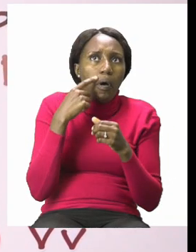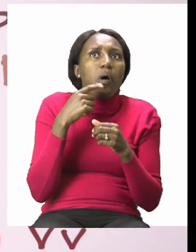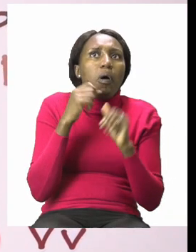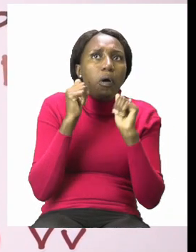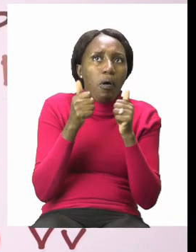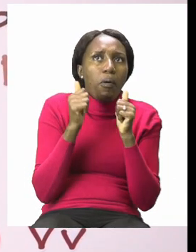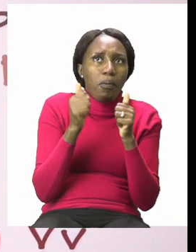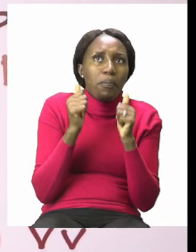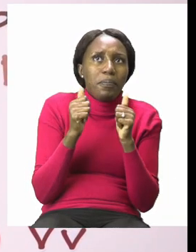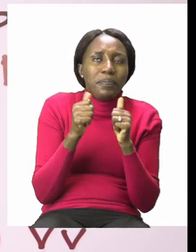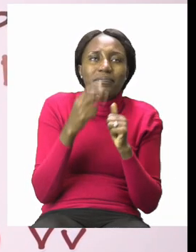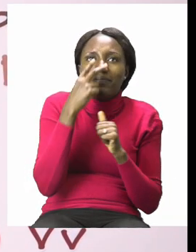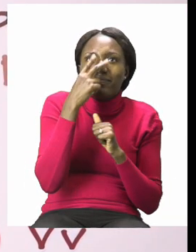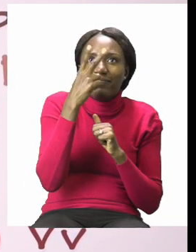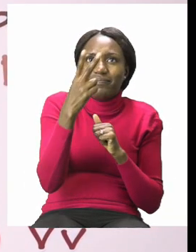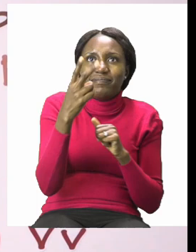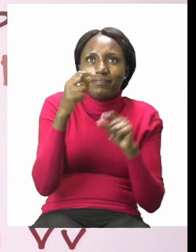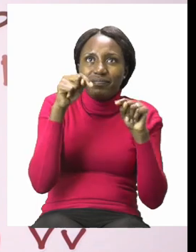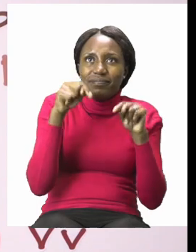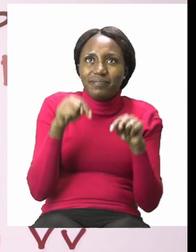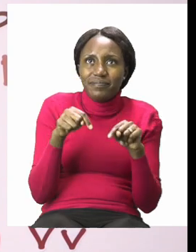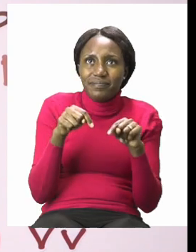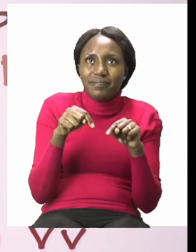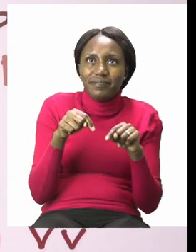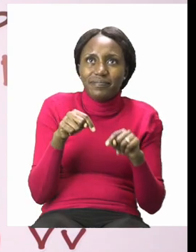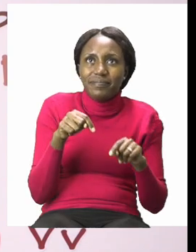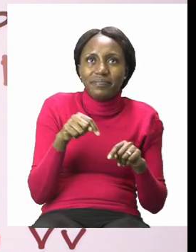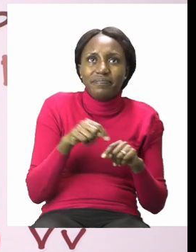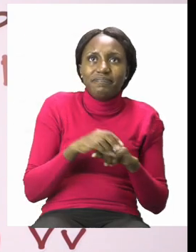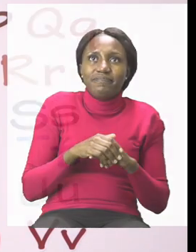I will see you soon after the advert break.